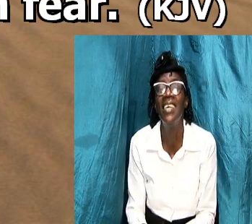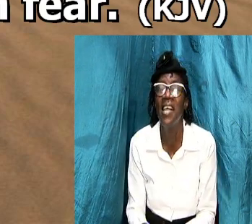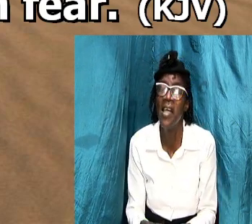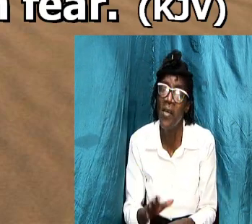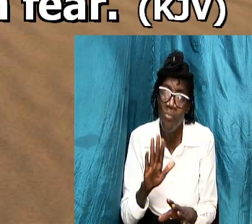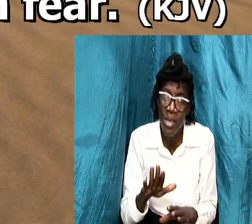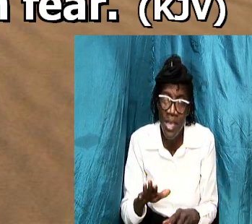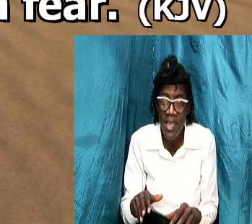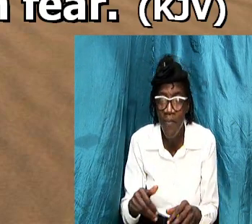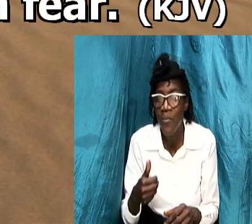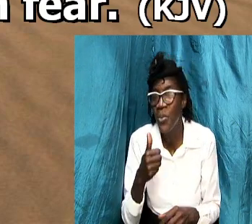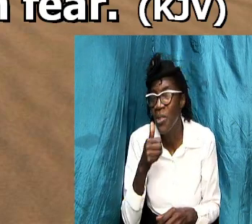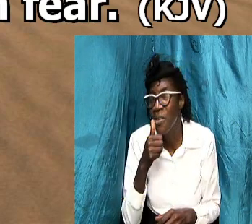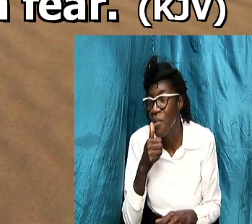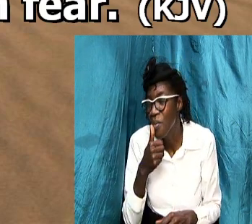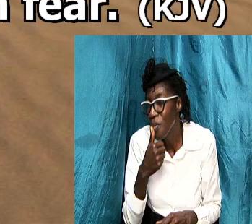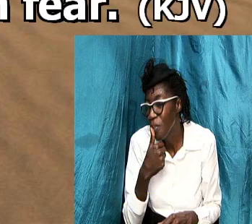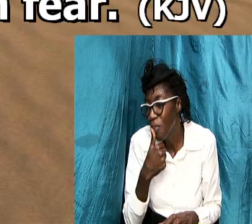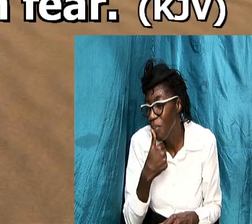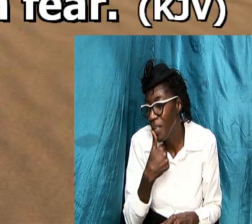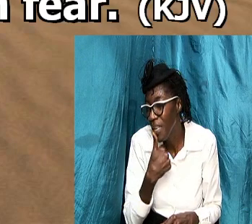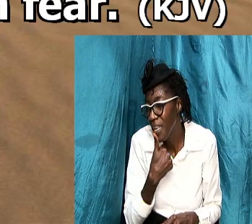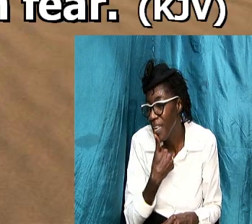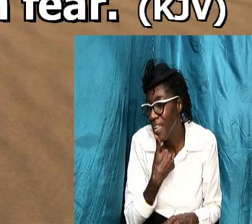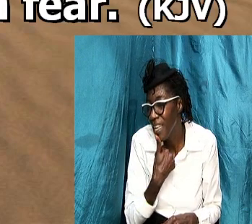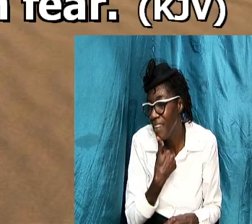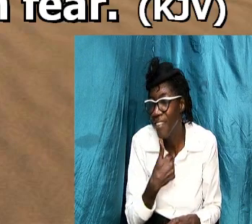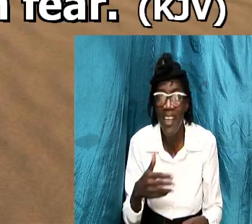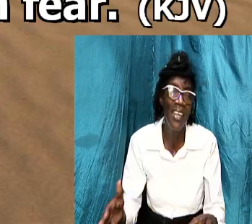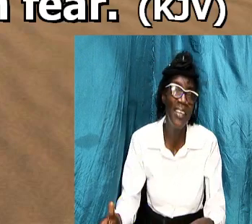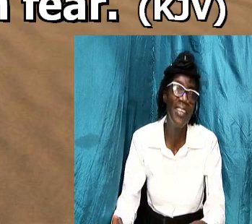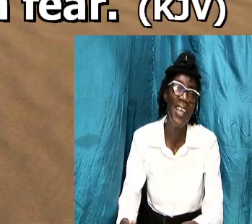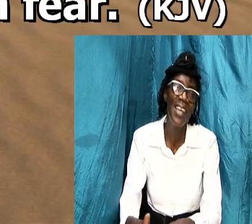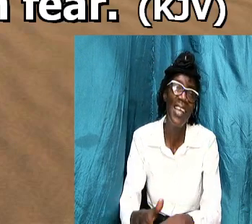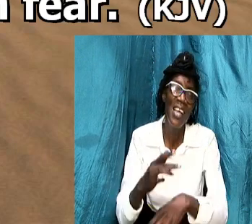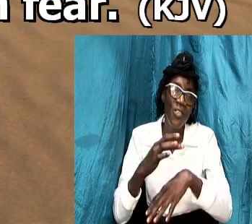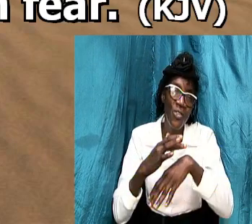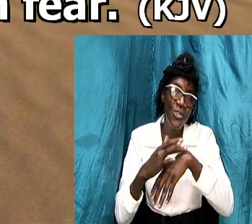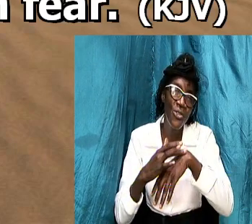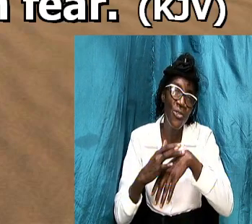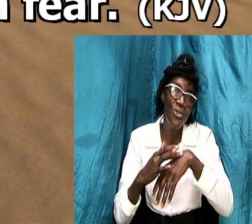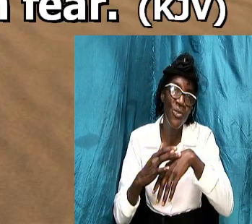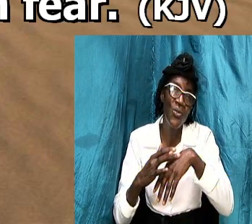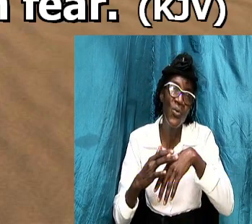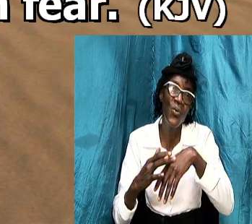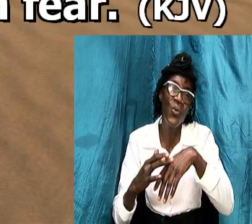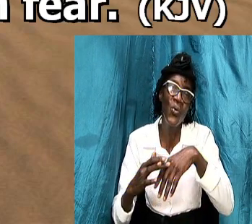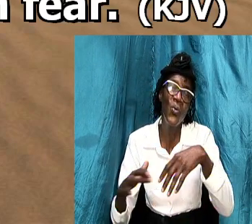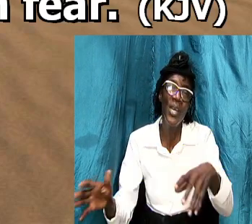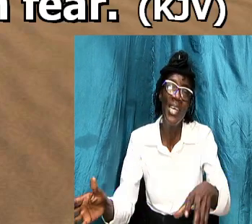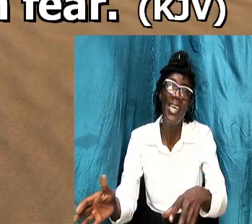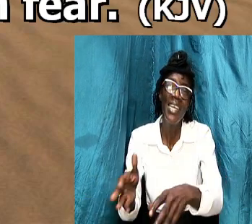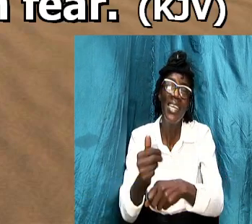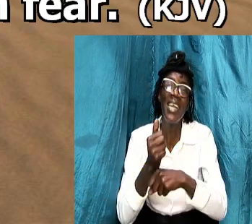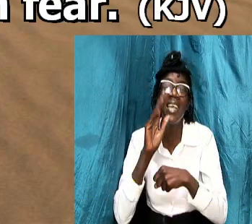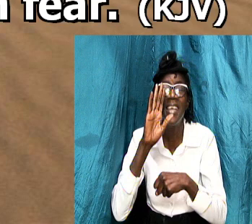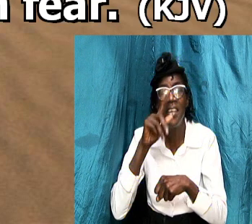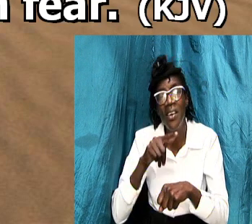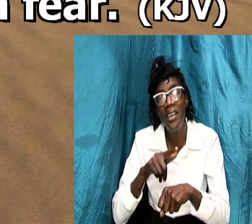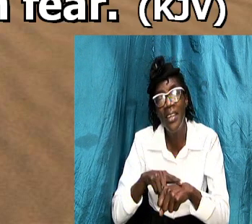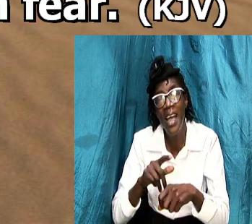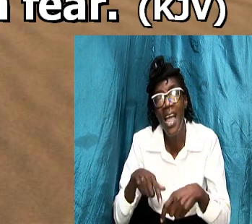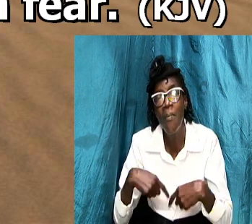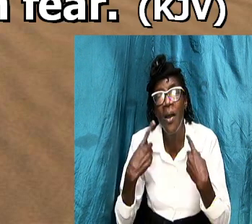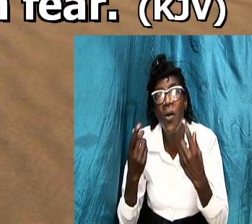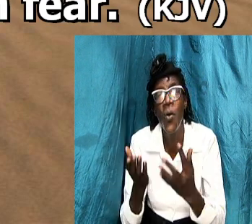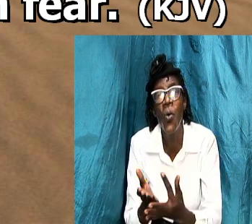patient and take our own time and go through and you will be